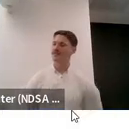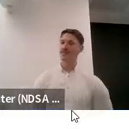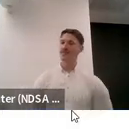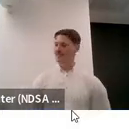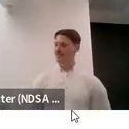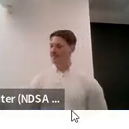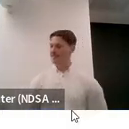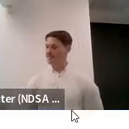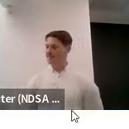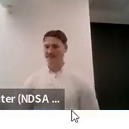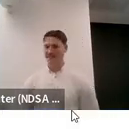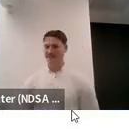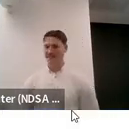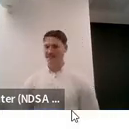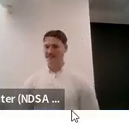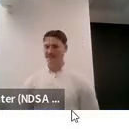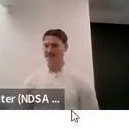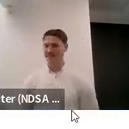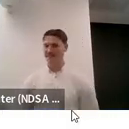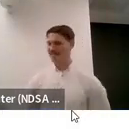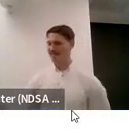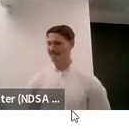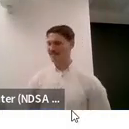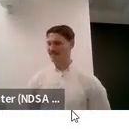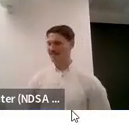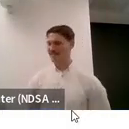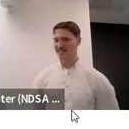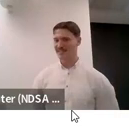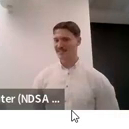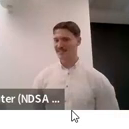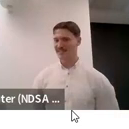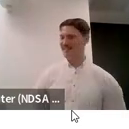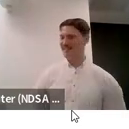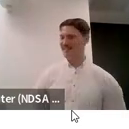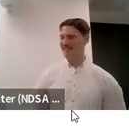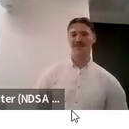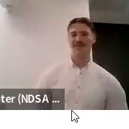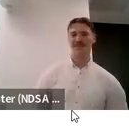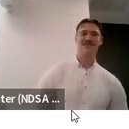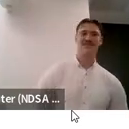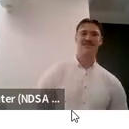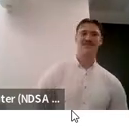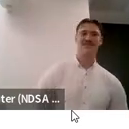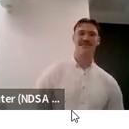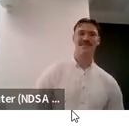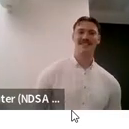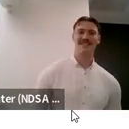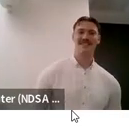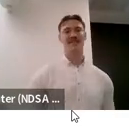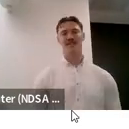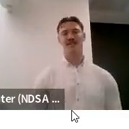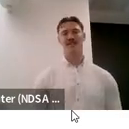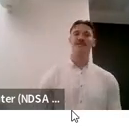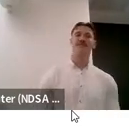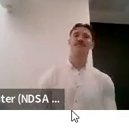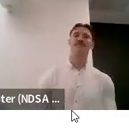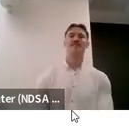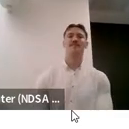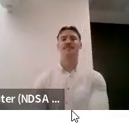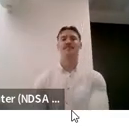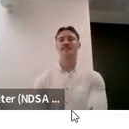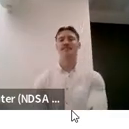Thank you. Thank you.